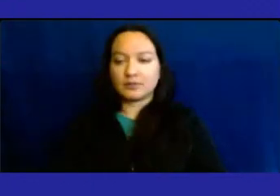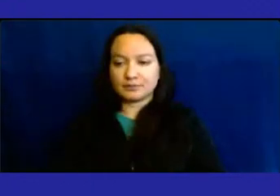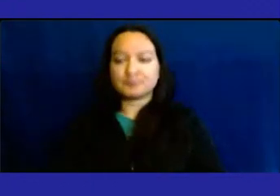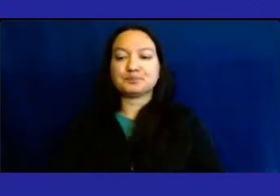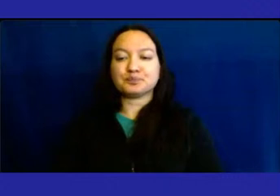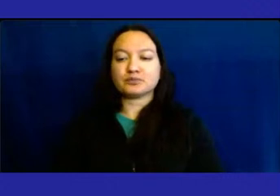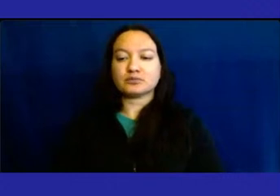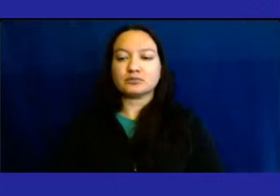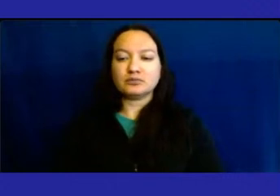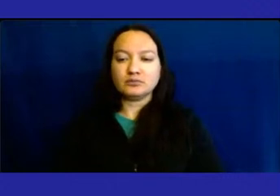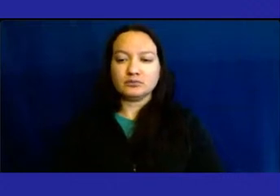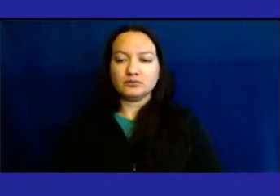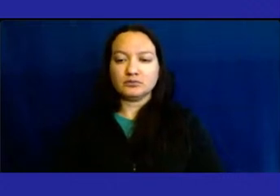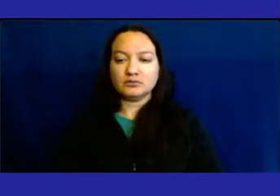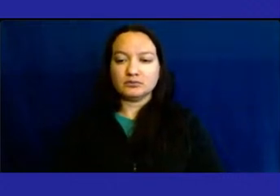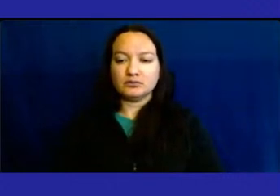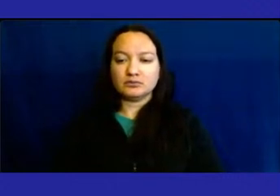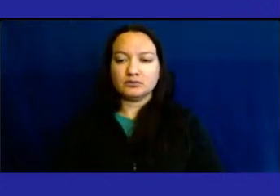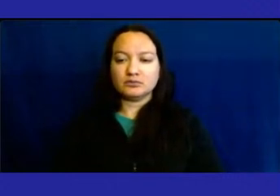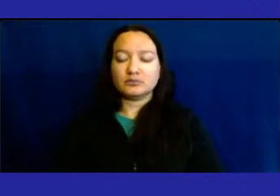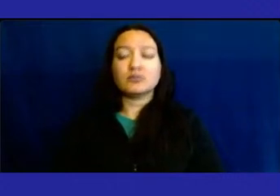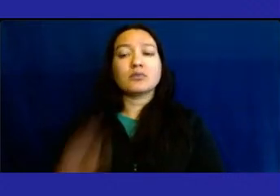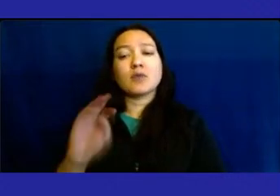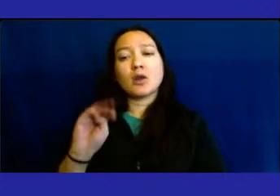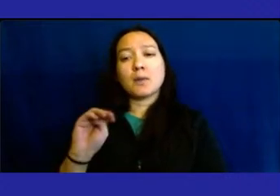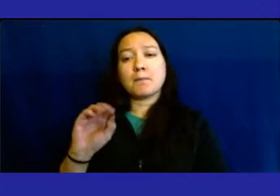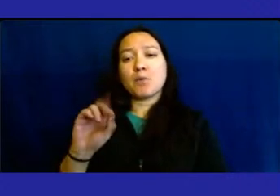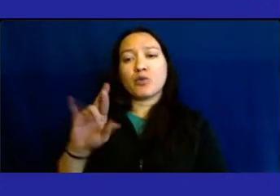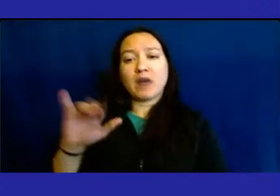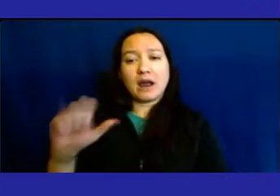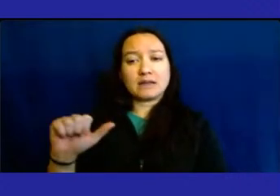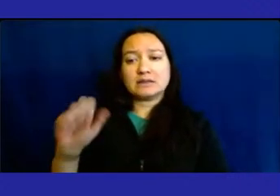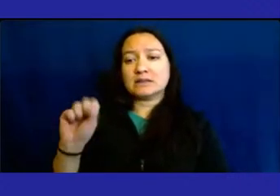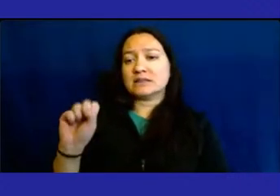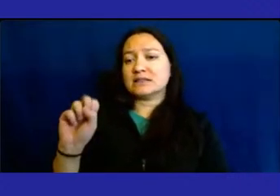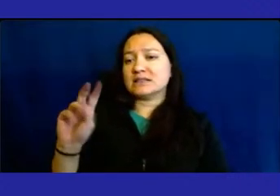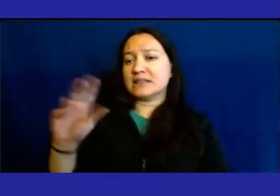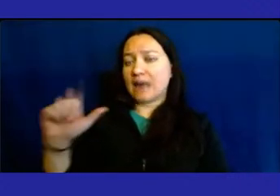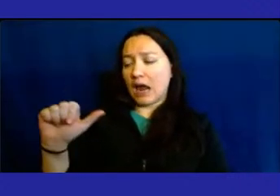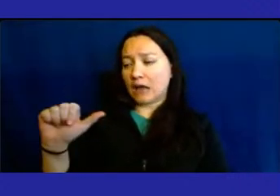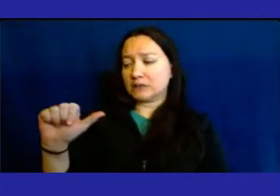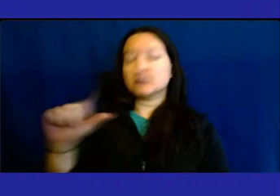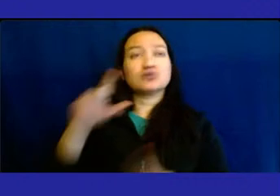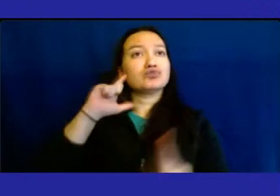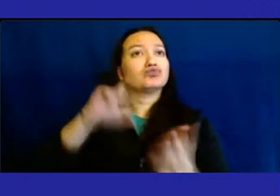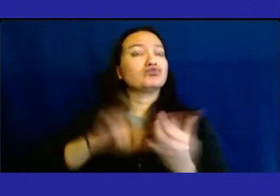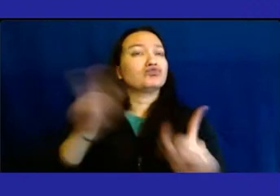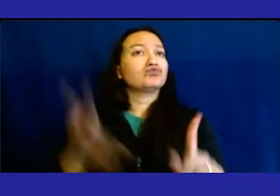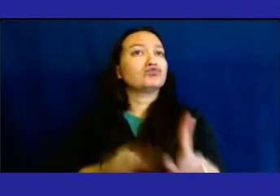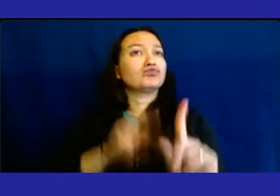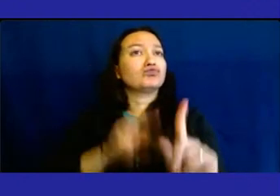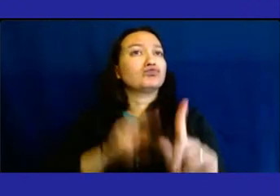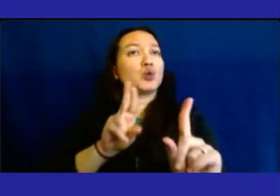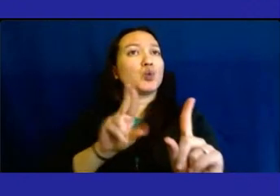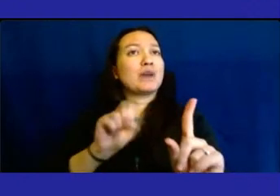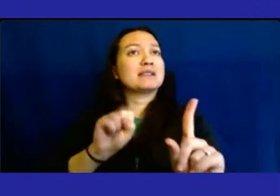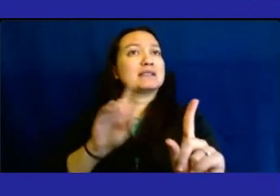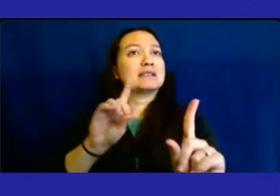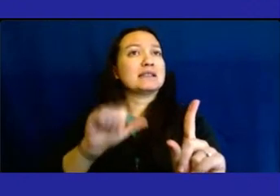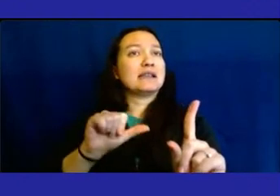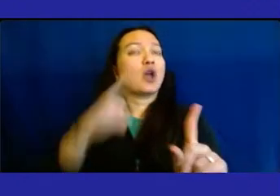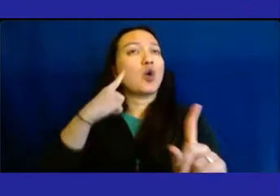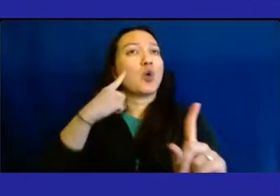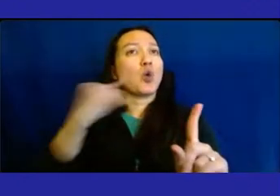And Morrisania was recognized with the prestigious USDA Gold Breastfeeding Award.